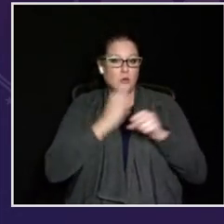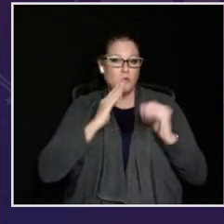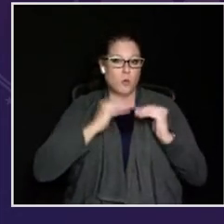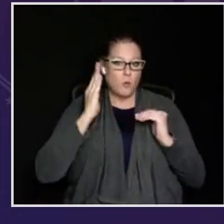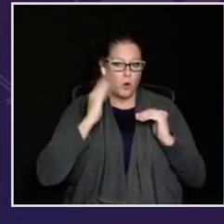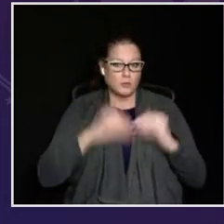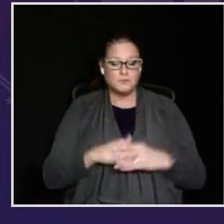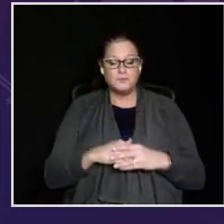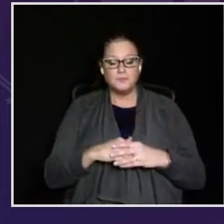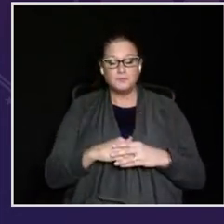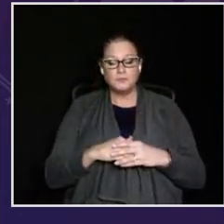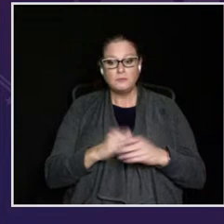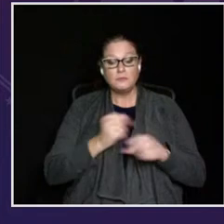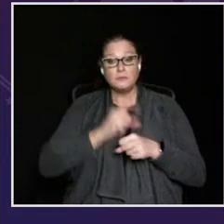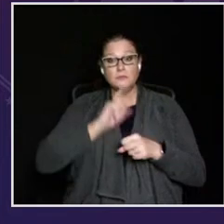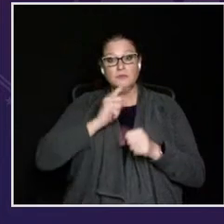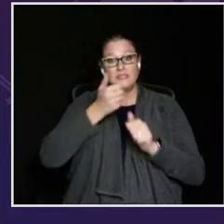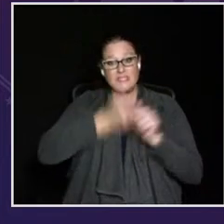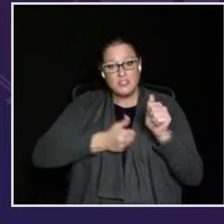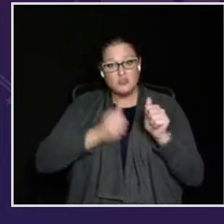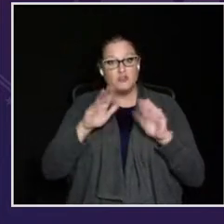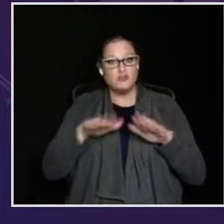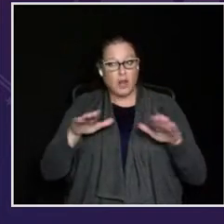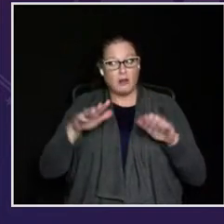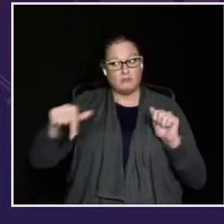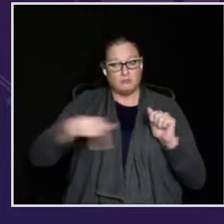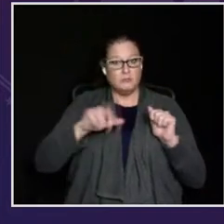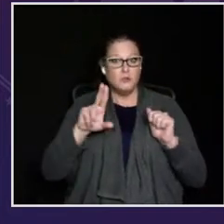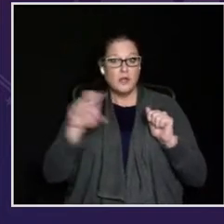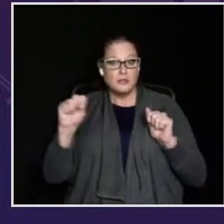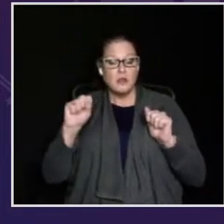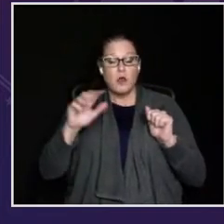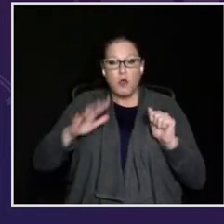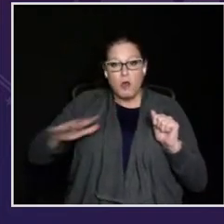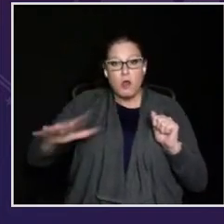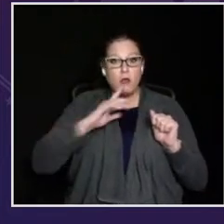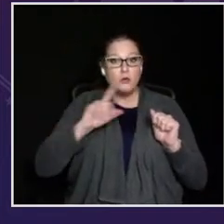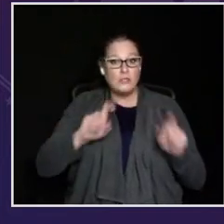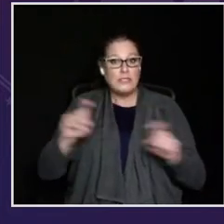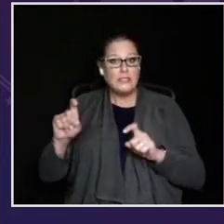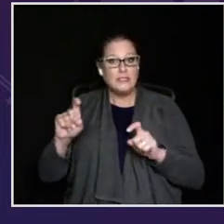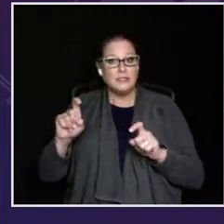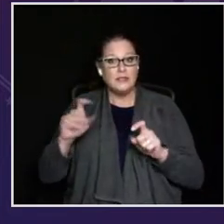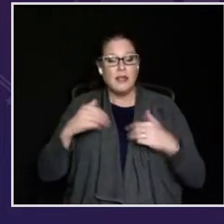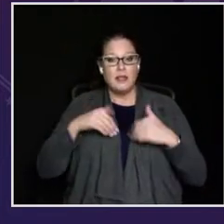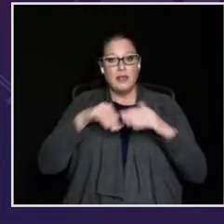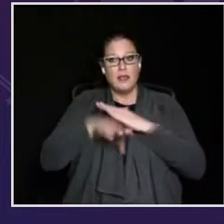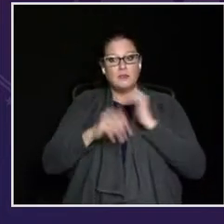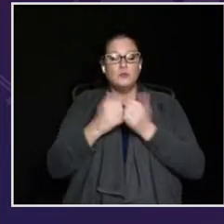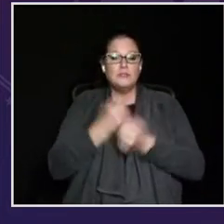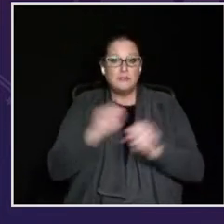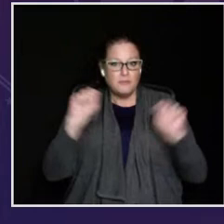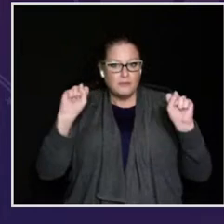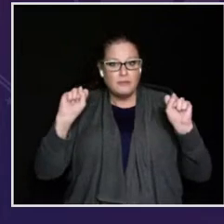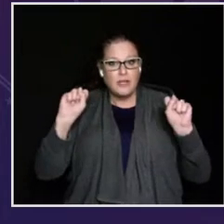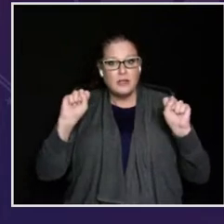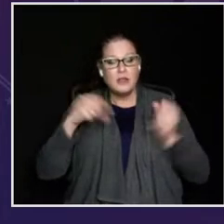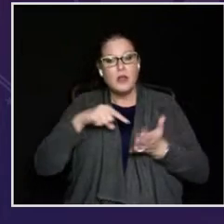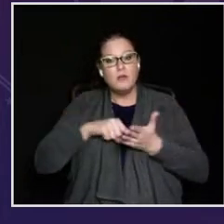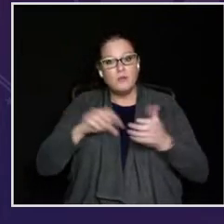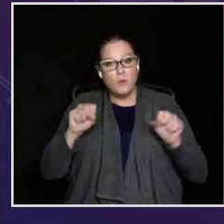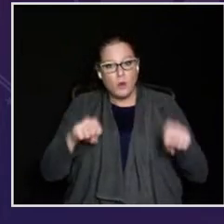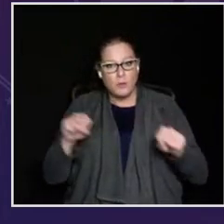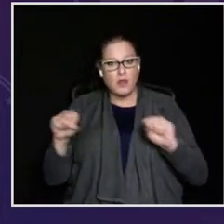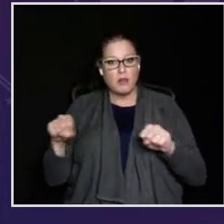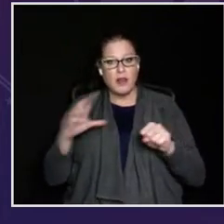poverty line for 30 years or more. And to ensure that every child in our country and all those who